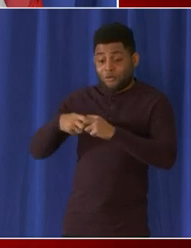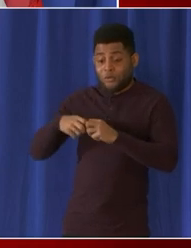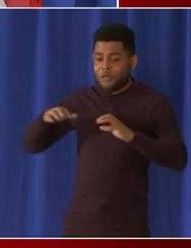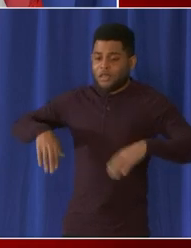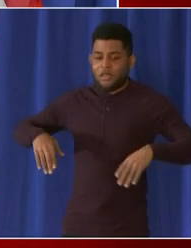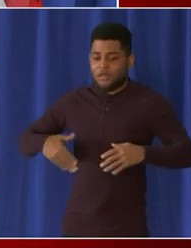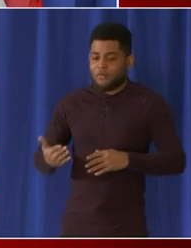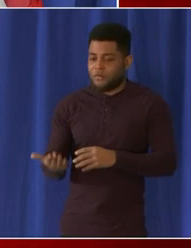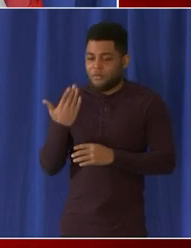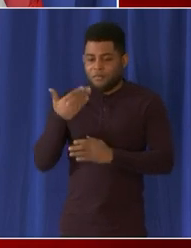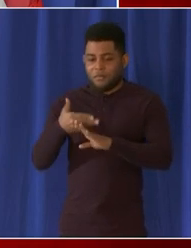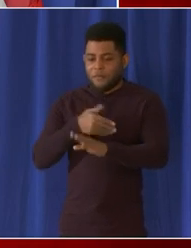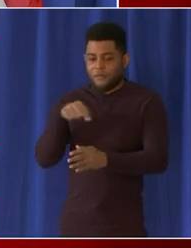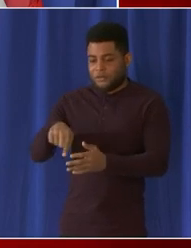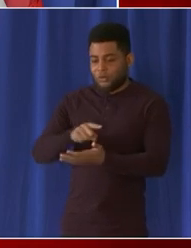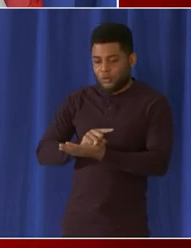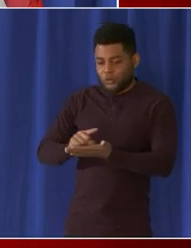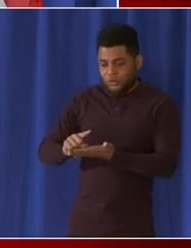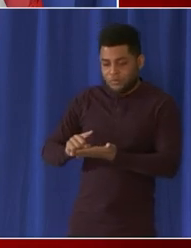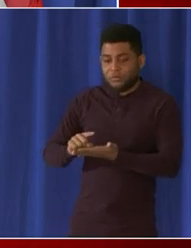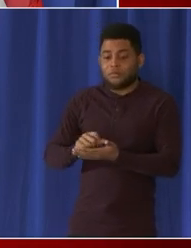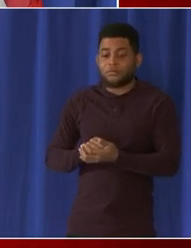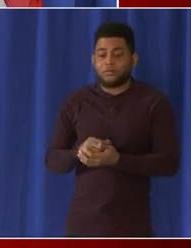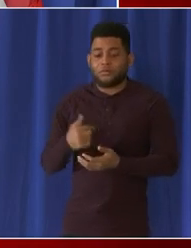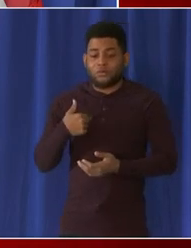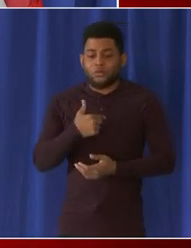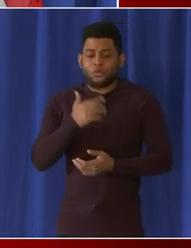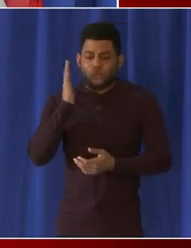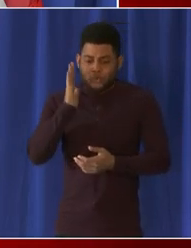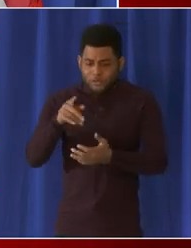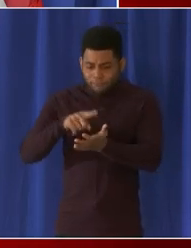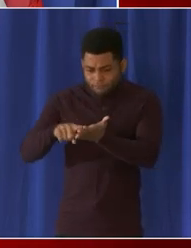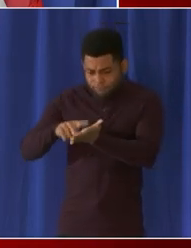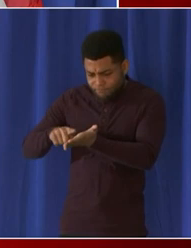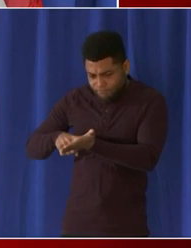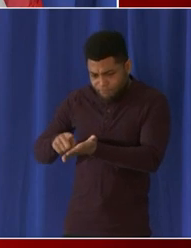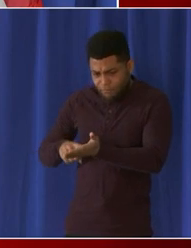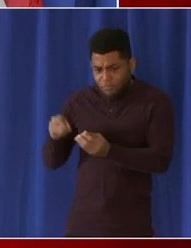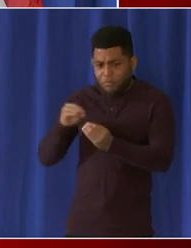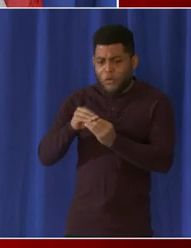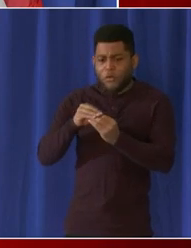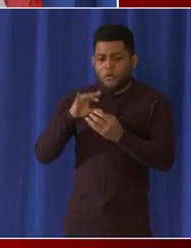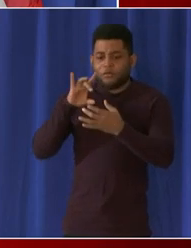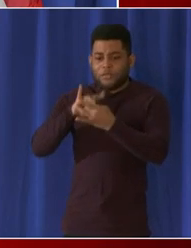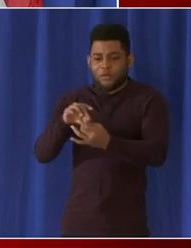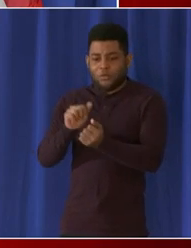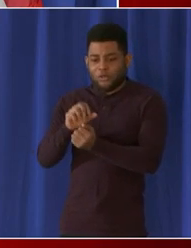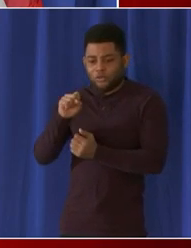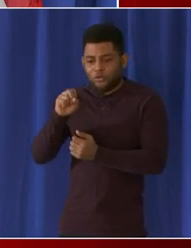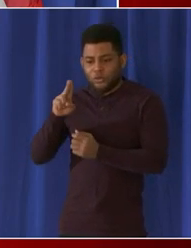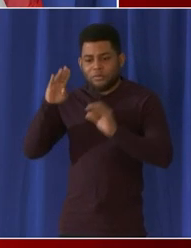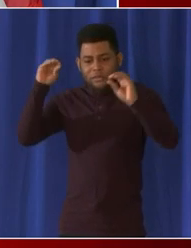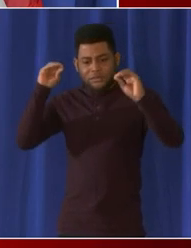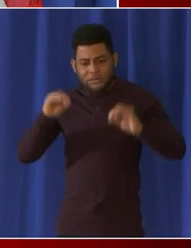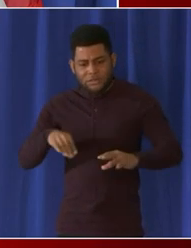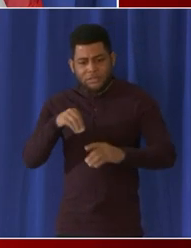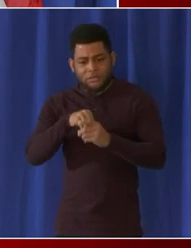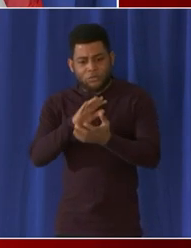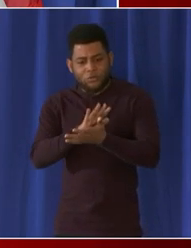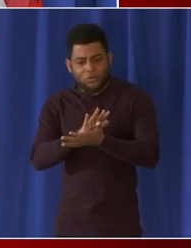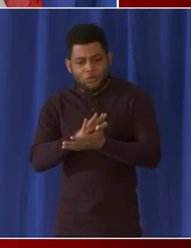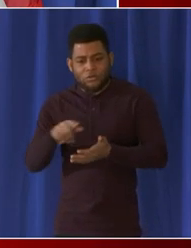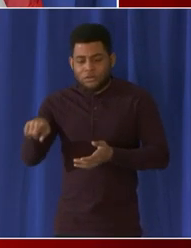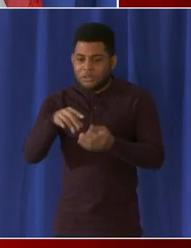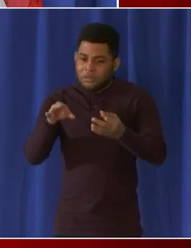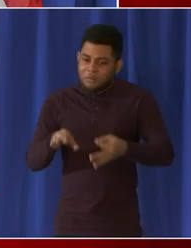to me before this week and we're gonna we're gonna dig into it our substitutes are a very important part of our team